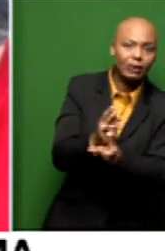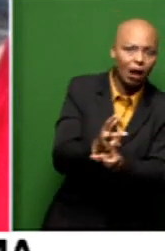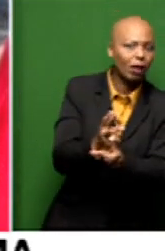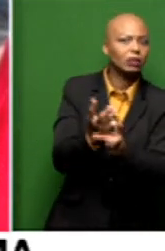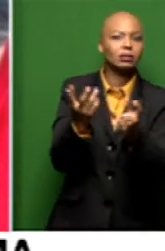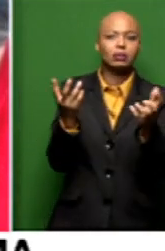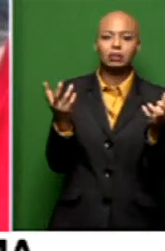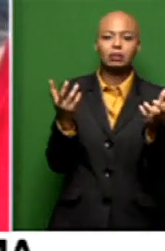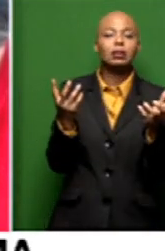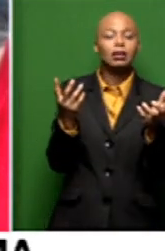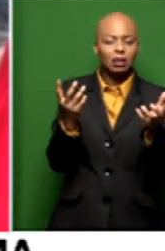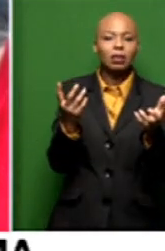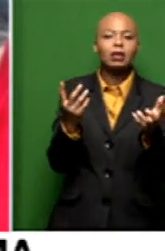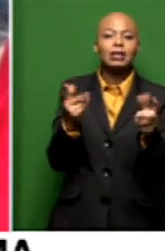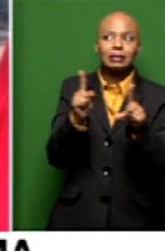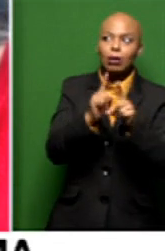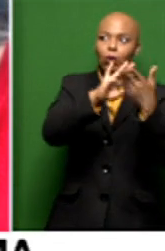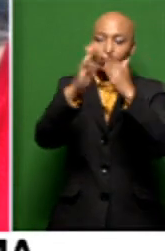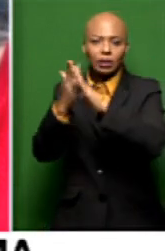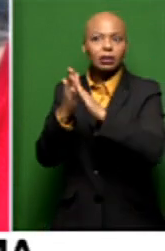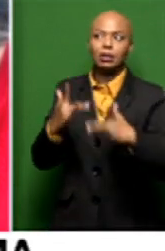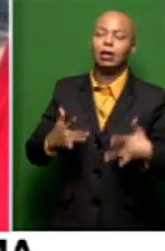a community.